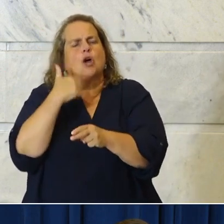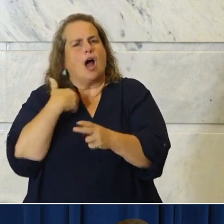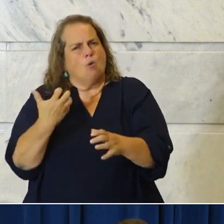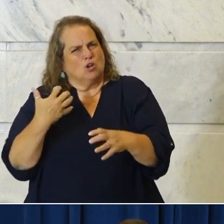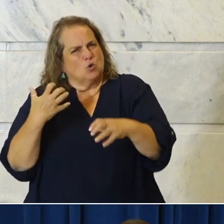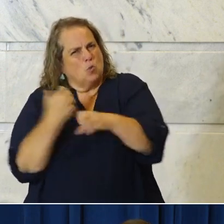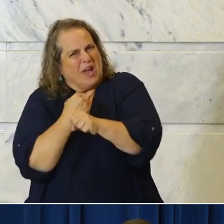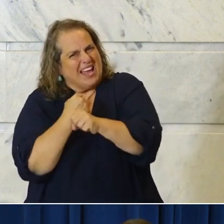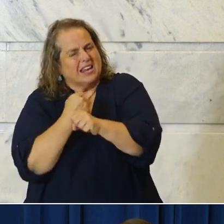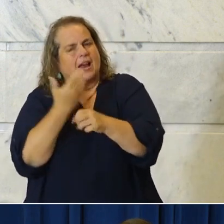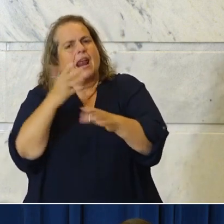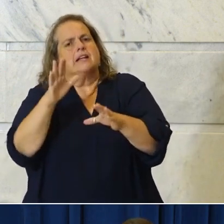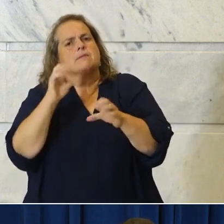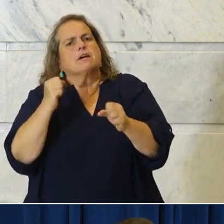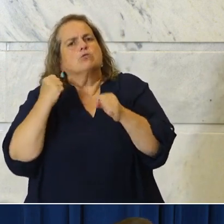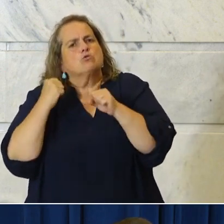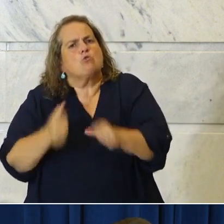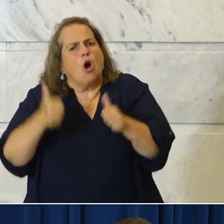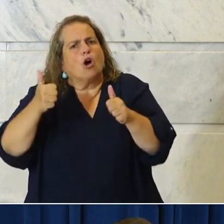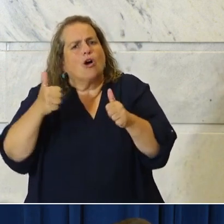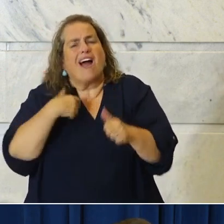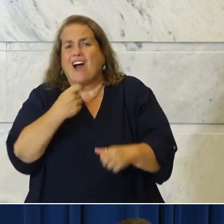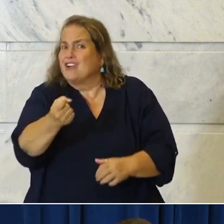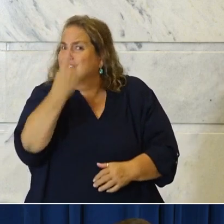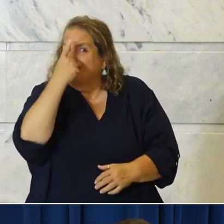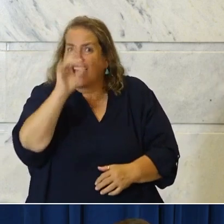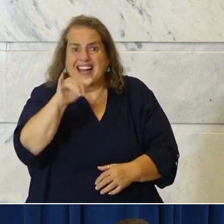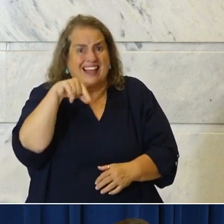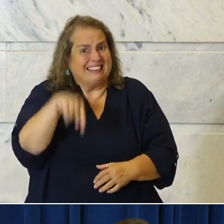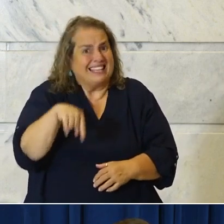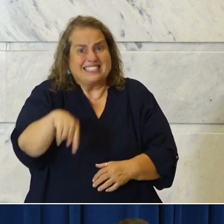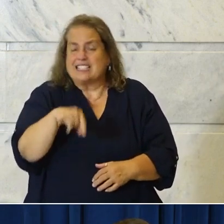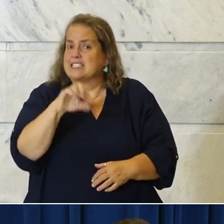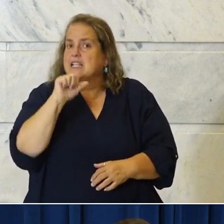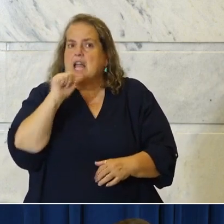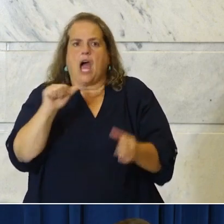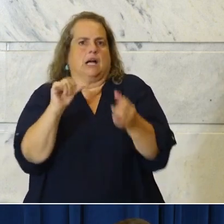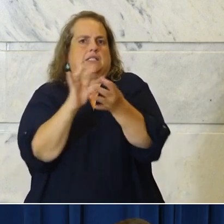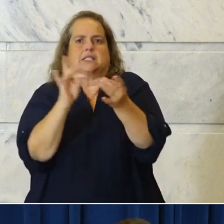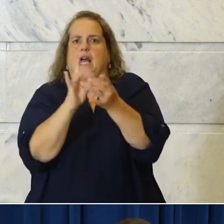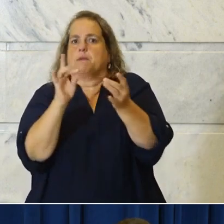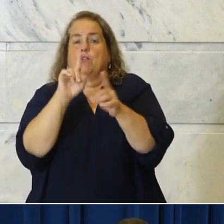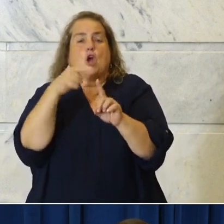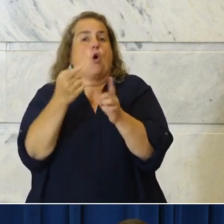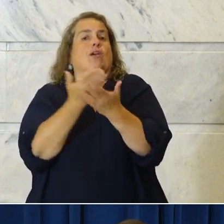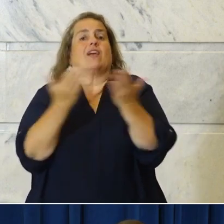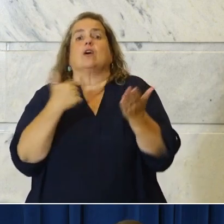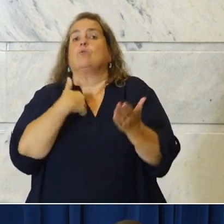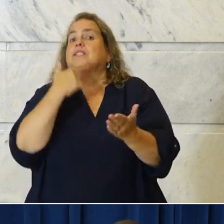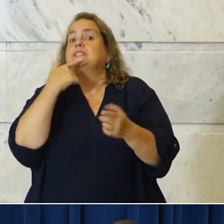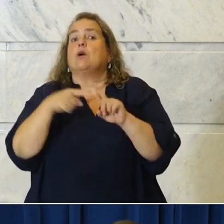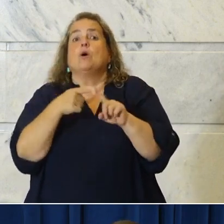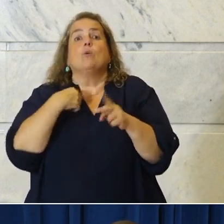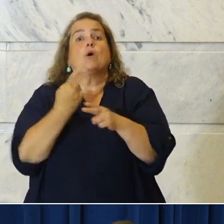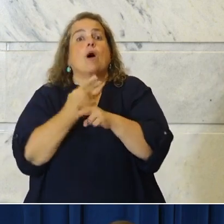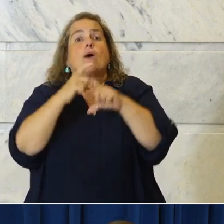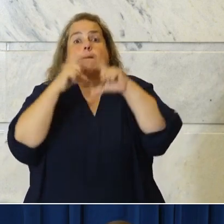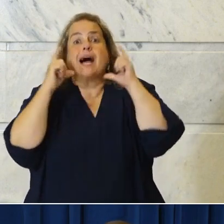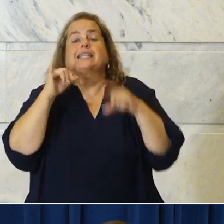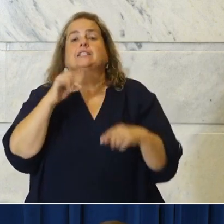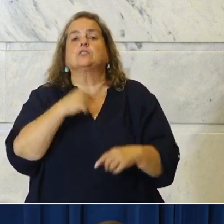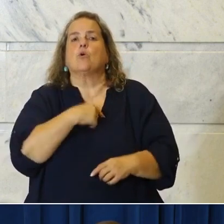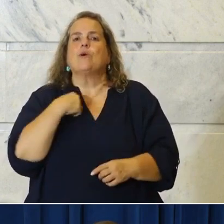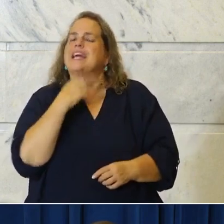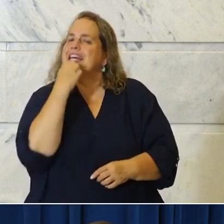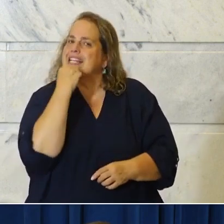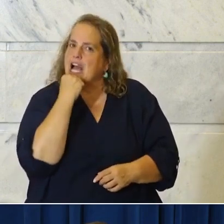be stronger. Understand this isn't a statement. The only statement we make when we put a mask on is we